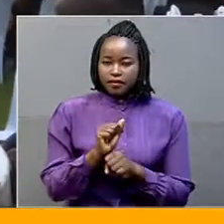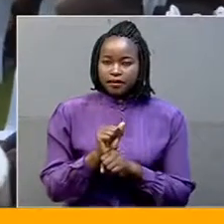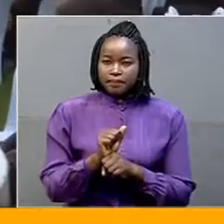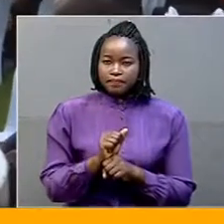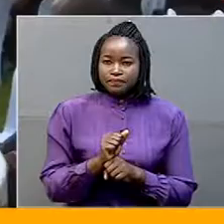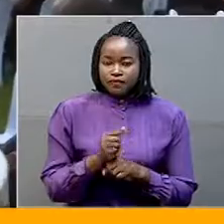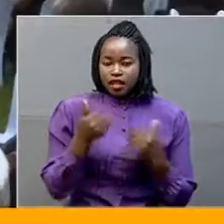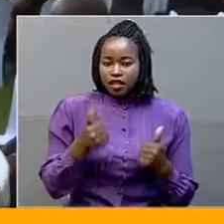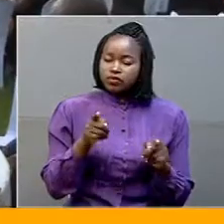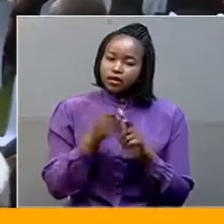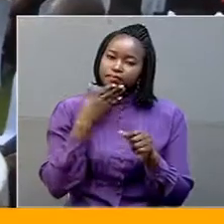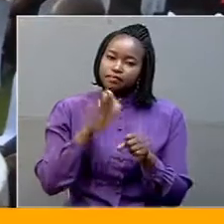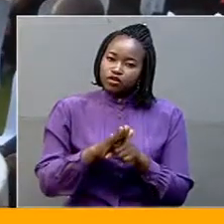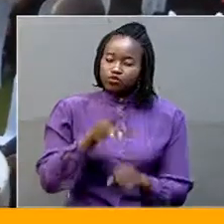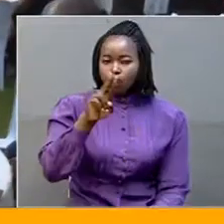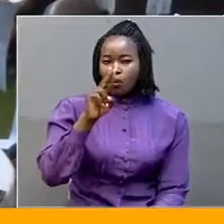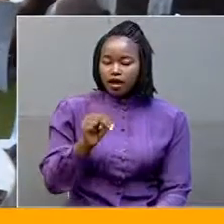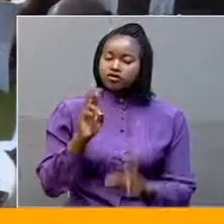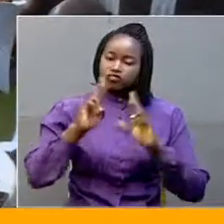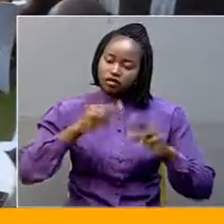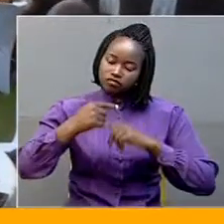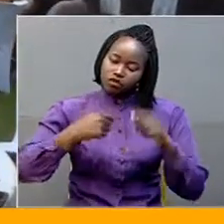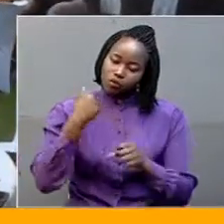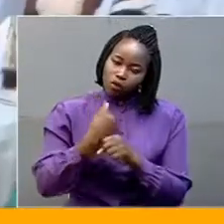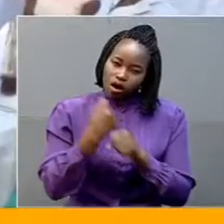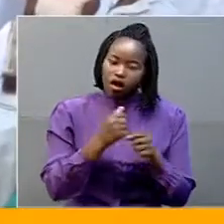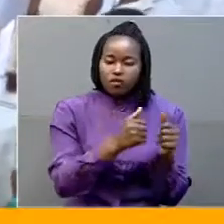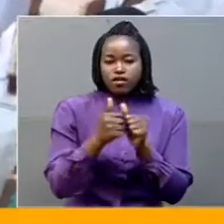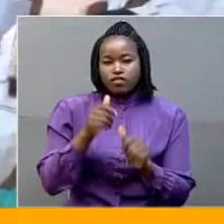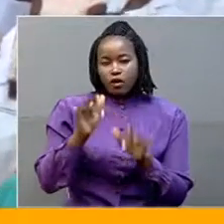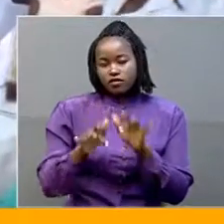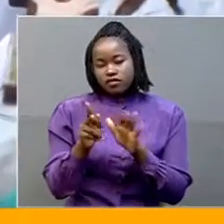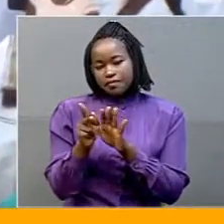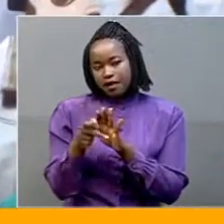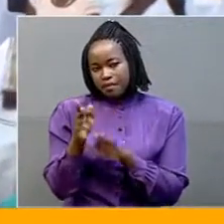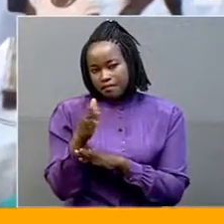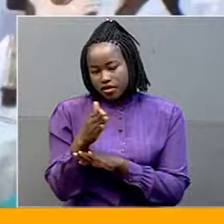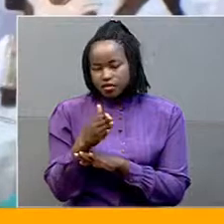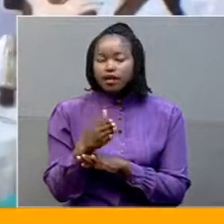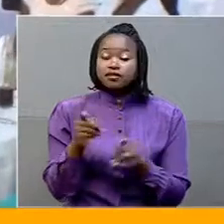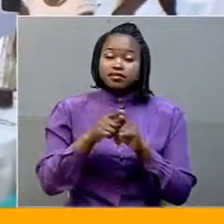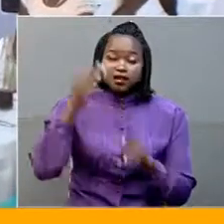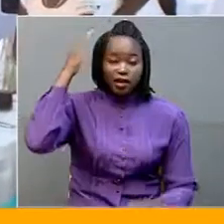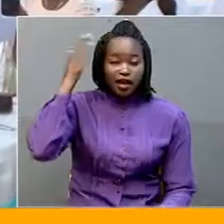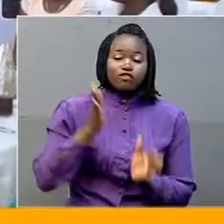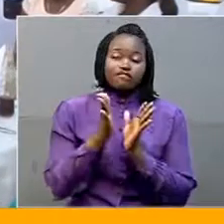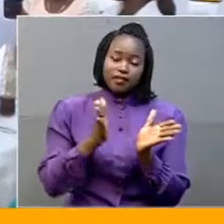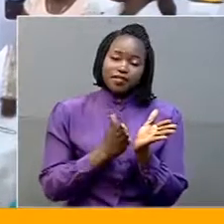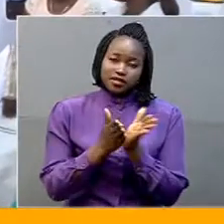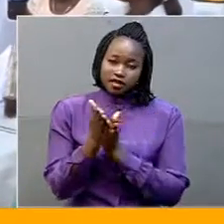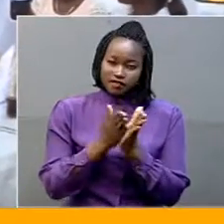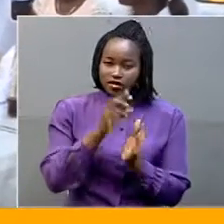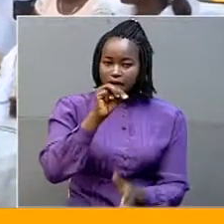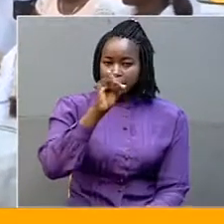Malango pledged the UN's commitment to continue working with the Office of the Prime Minister. The Head of Public Service, John